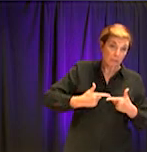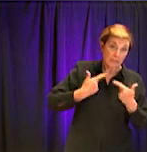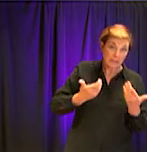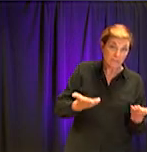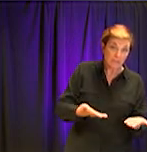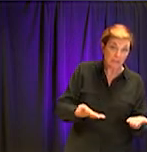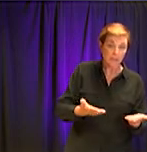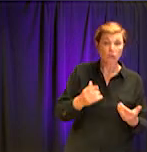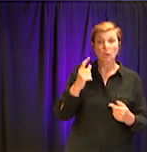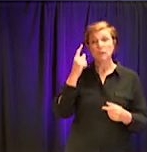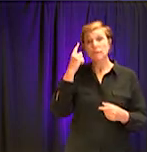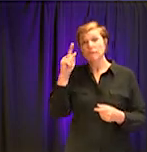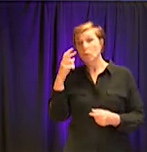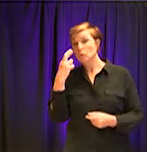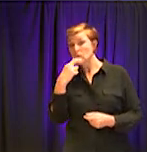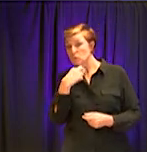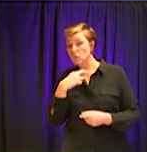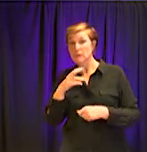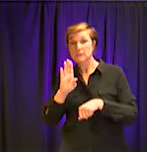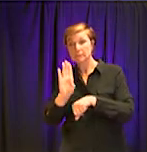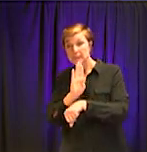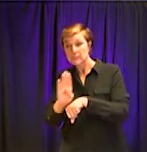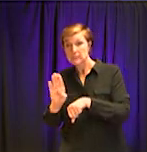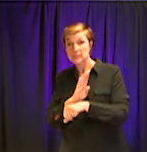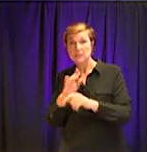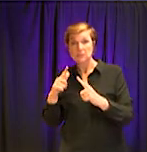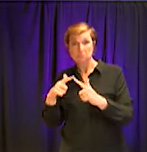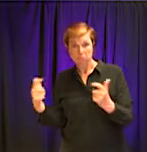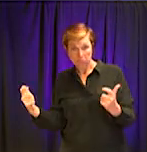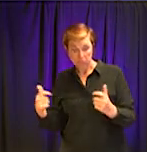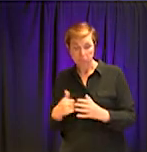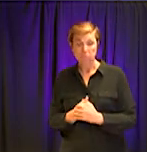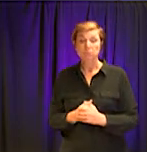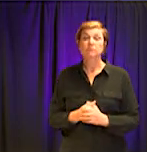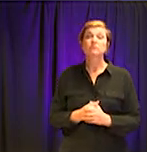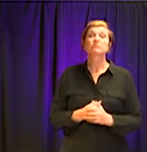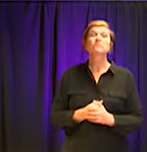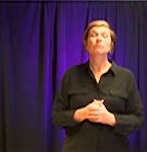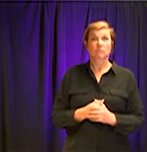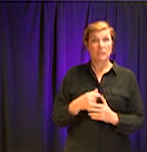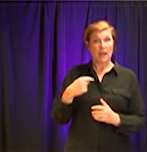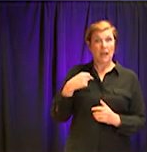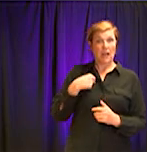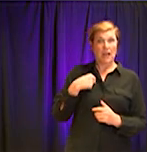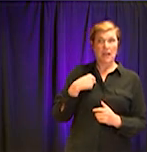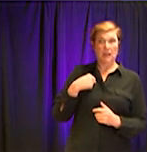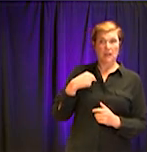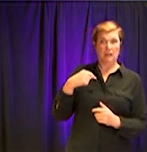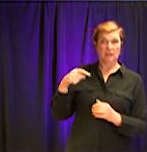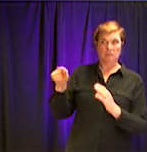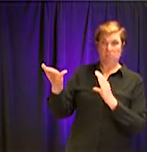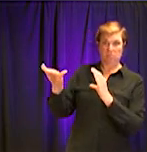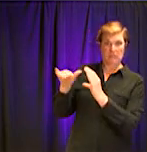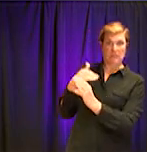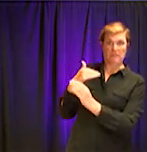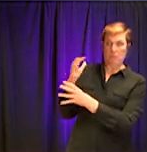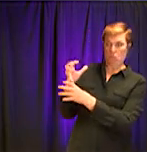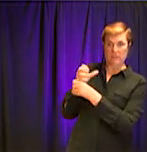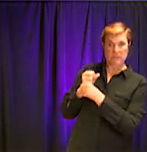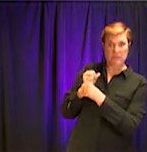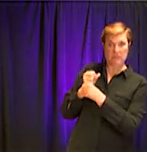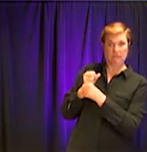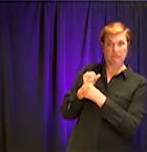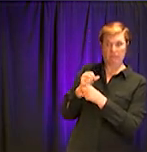if there are, I know that I did receive an email that I passed along about someone who was concerned about an eviction and